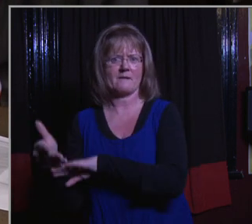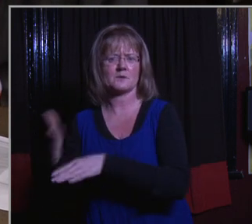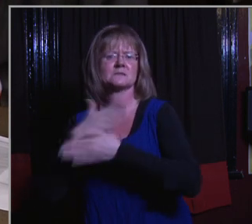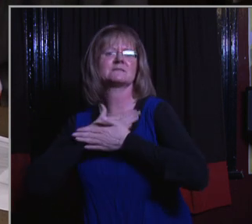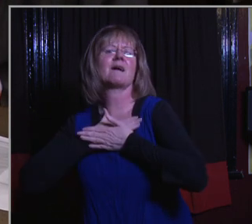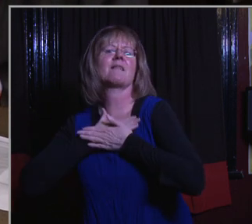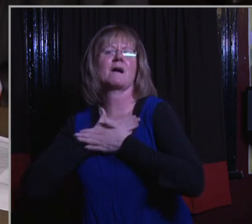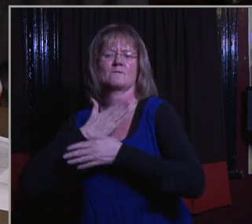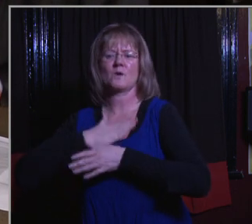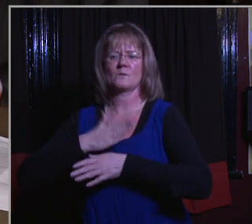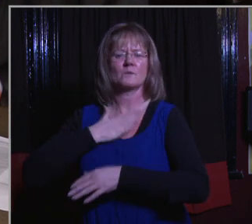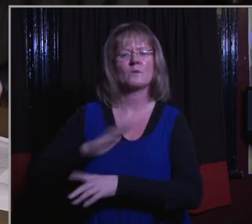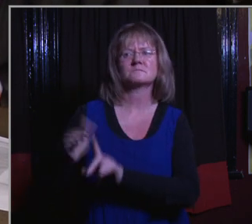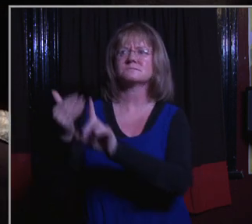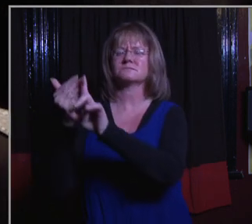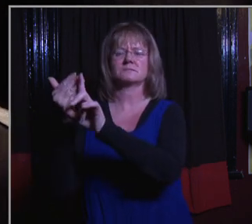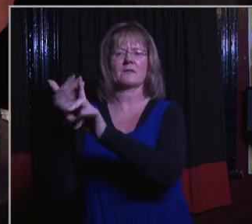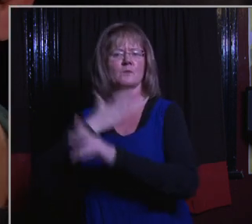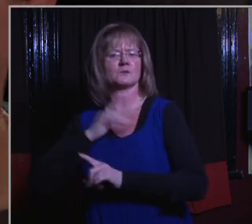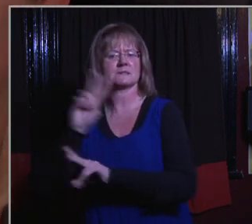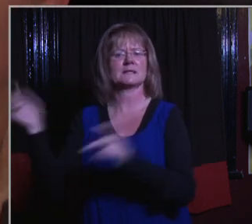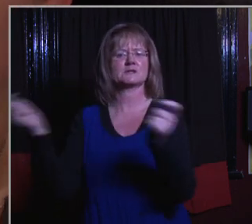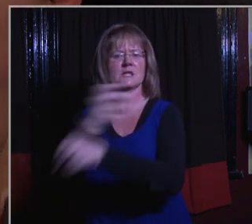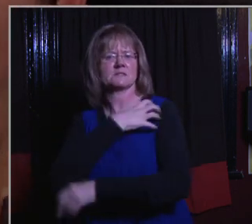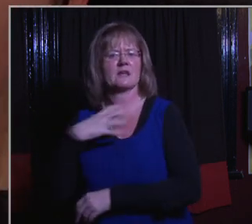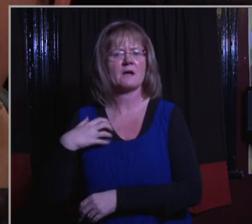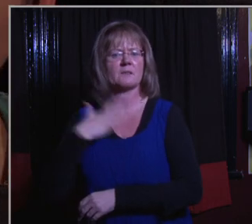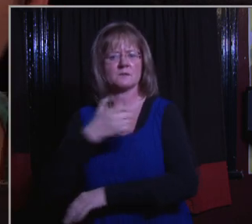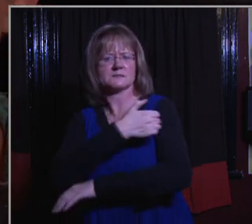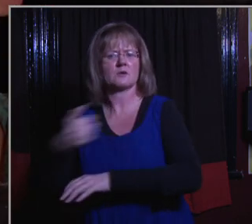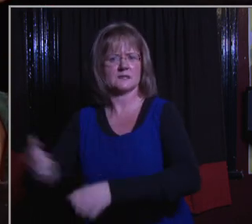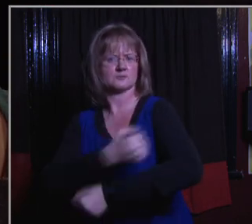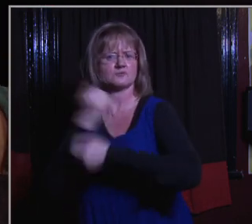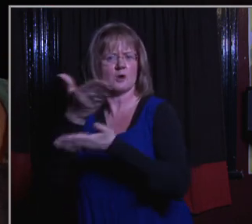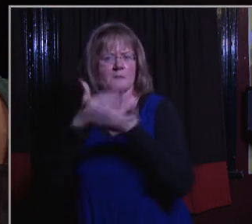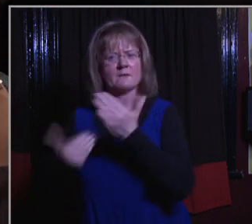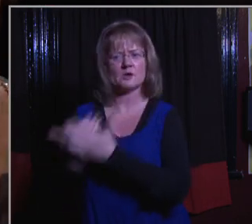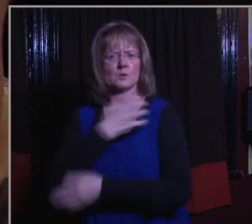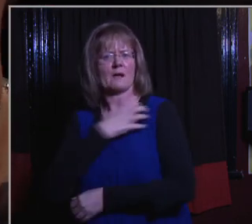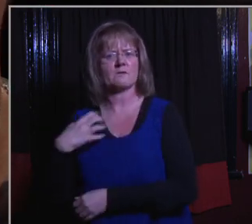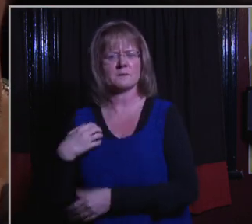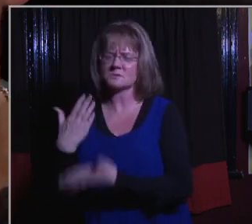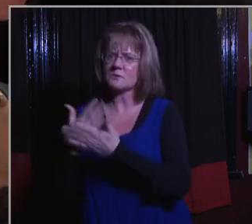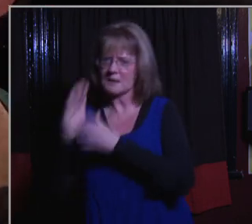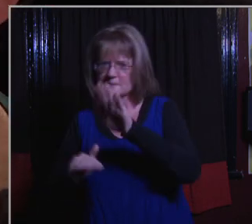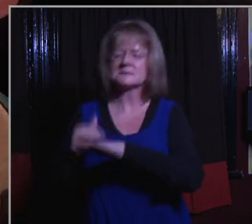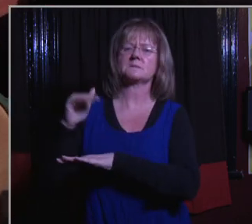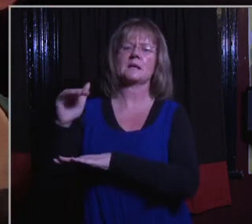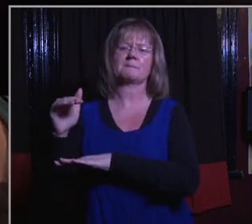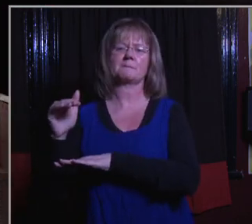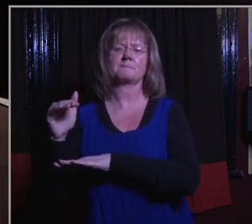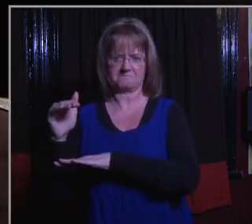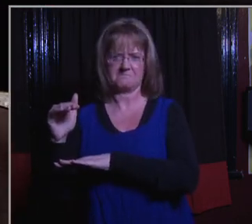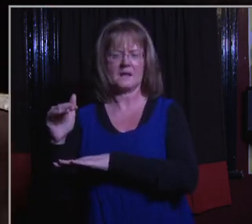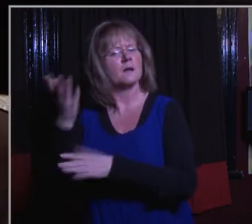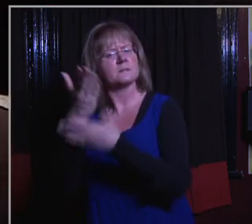our kaupapa and they really do want to see a change of government. They want to see the Greens a really strong part of that new government. So we have really stepped up. It's part of